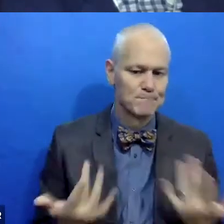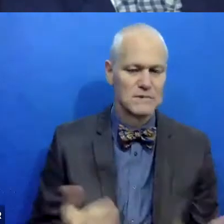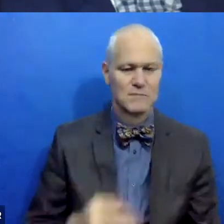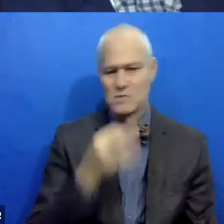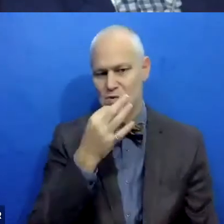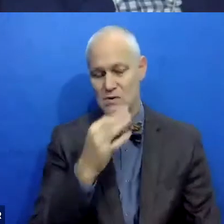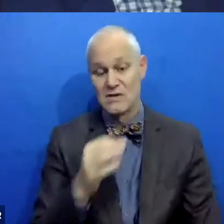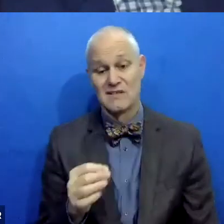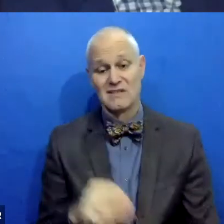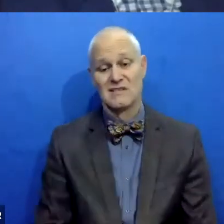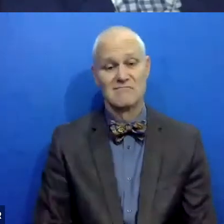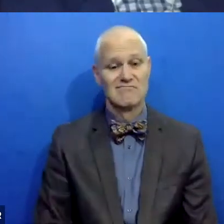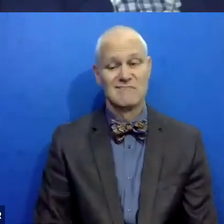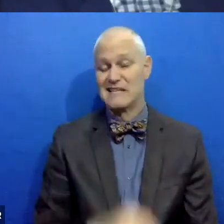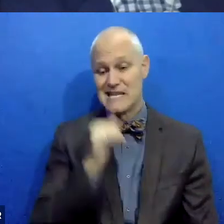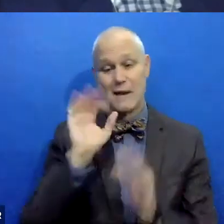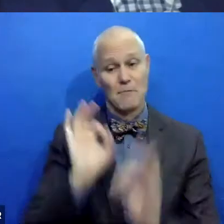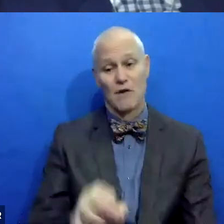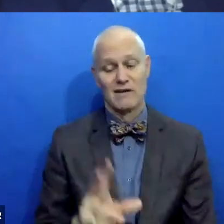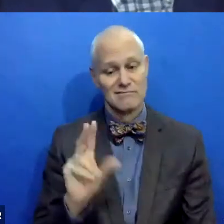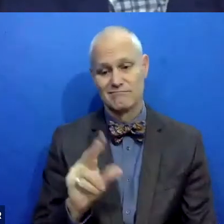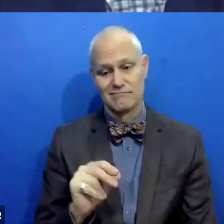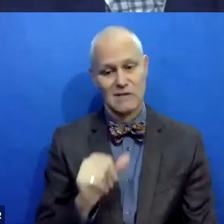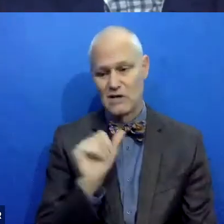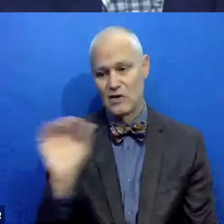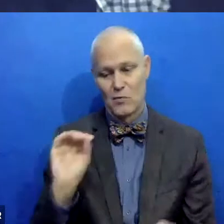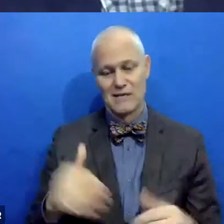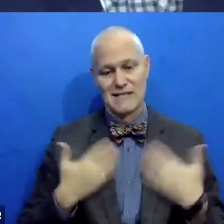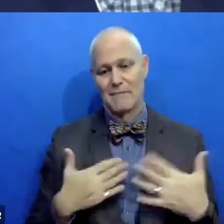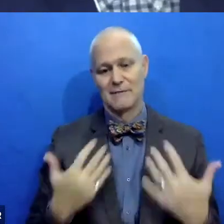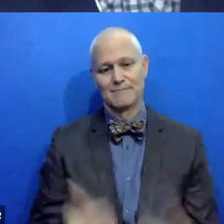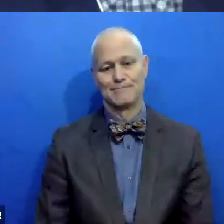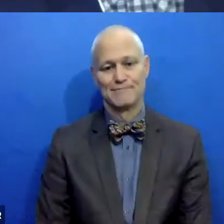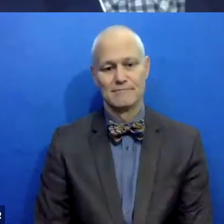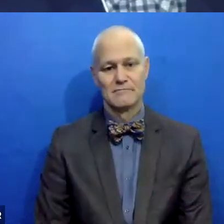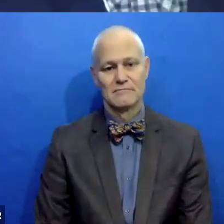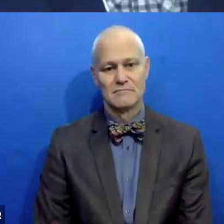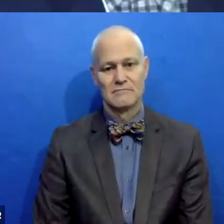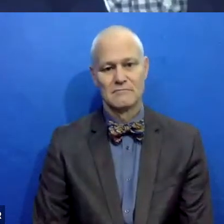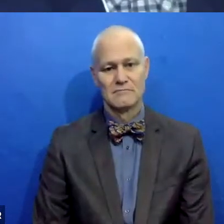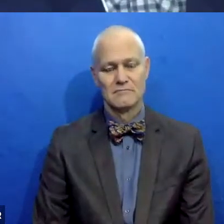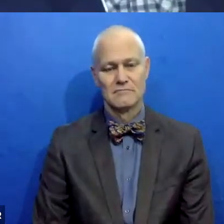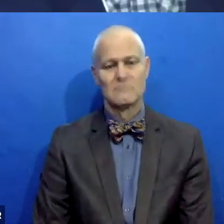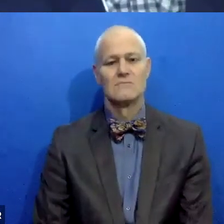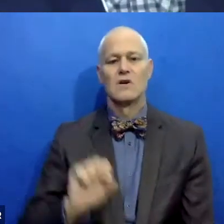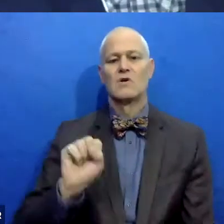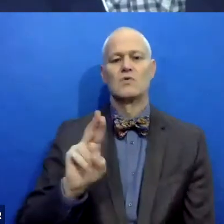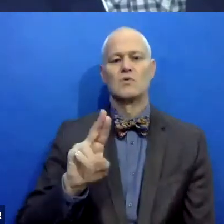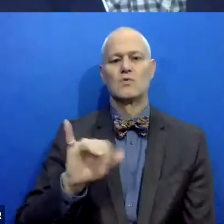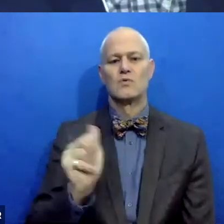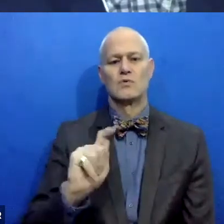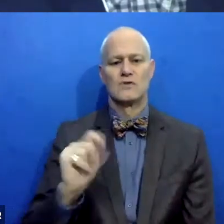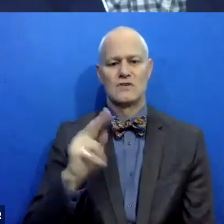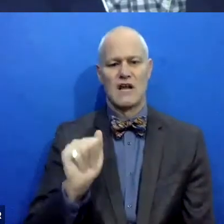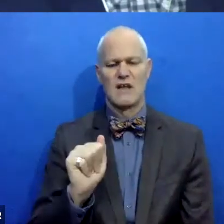It is far from ideal. No one's real happy about it. I just want to take a really quick step back to, um, in